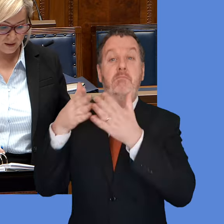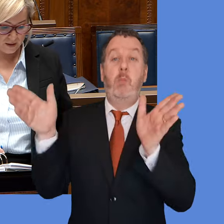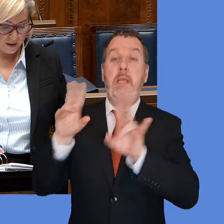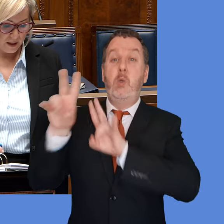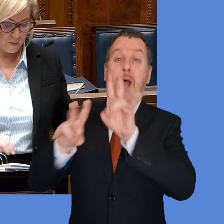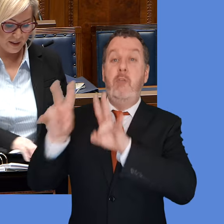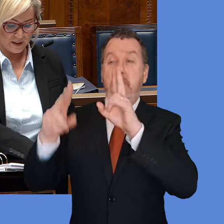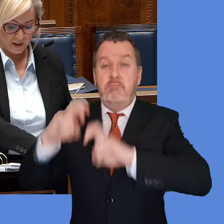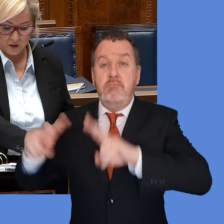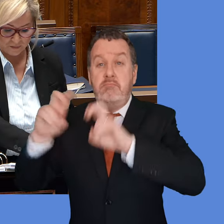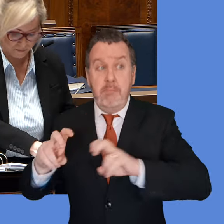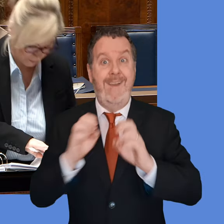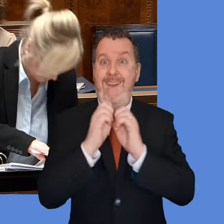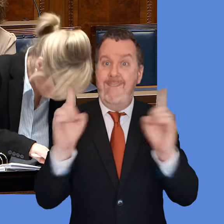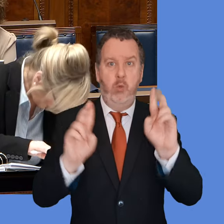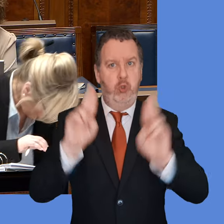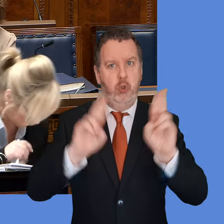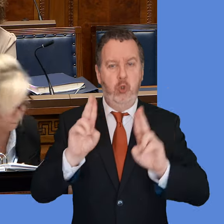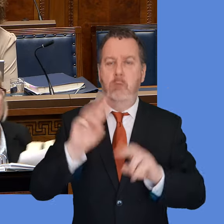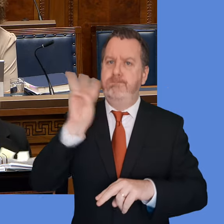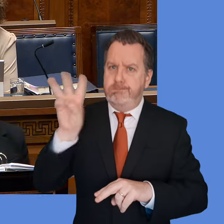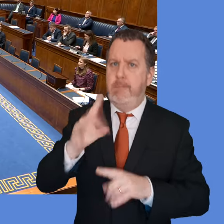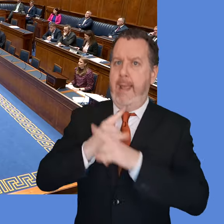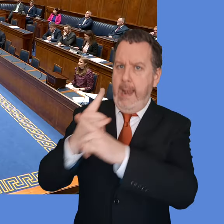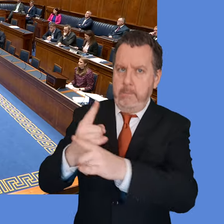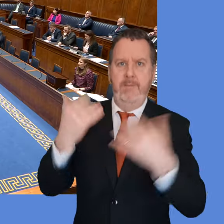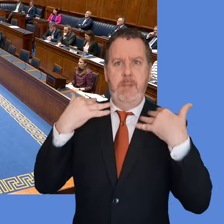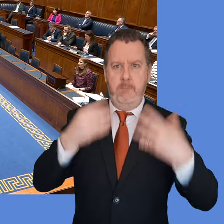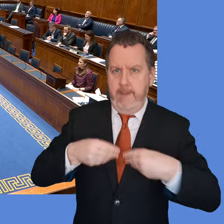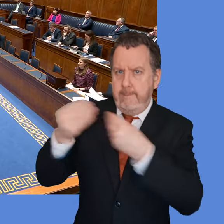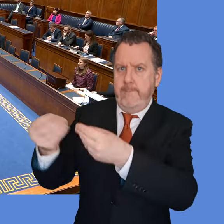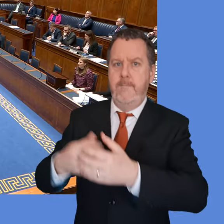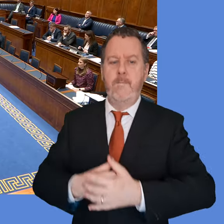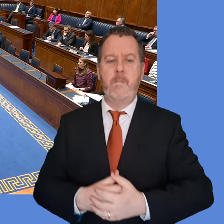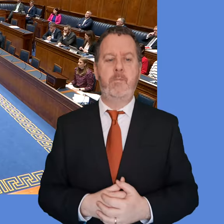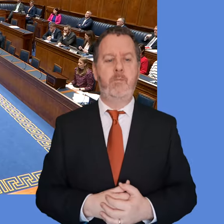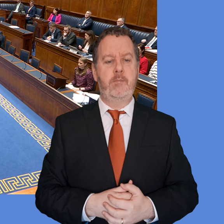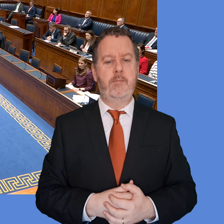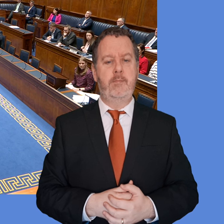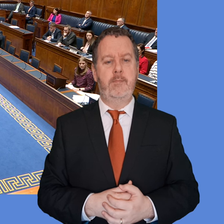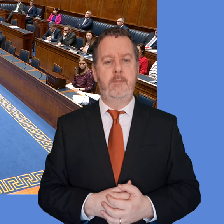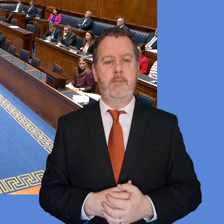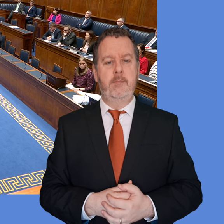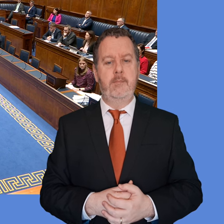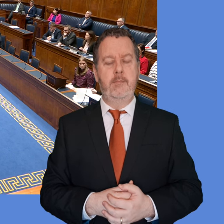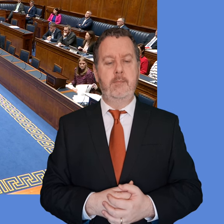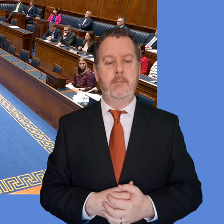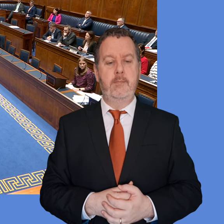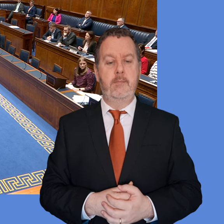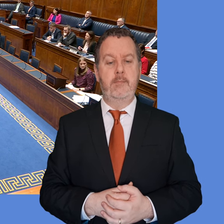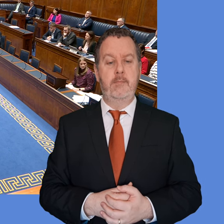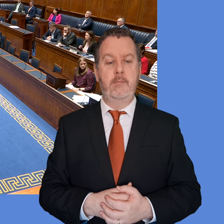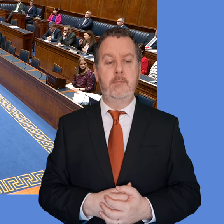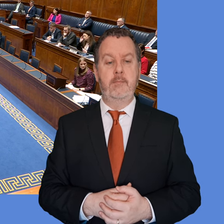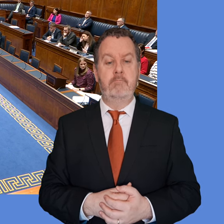no doubt that that's everybody's intention. Jonathan Buckley. Thank you Mr. Speaker. Did the Minister ever communicate via